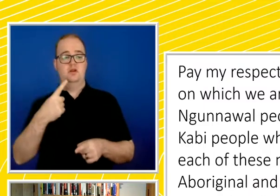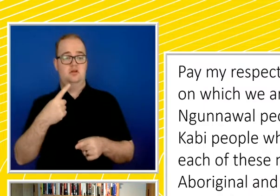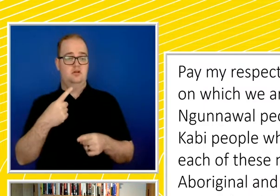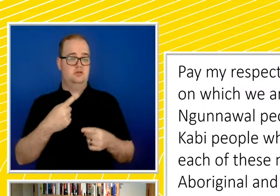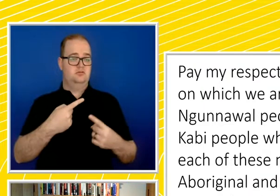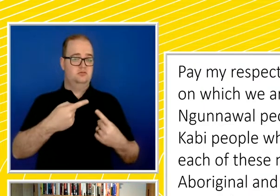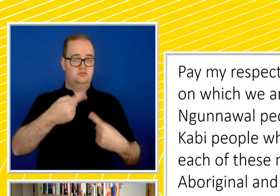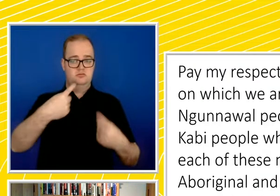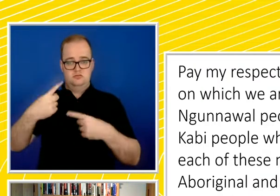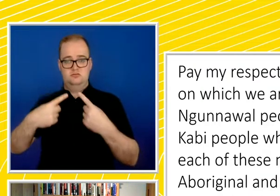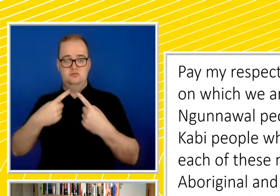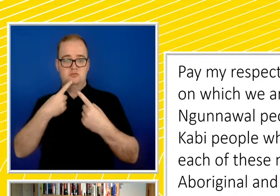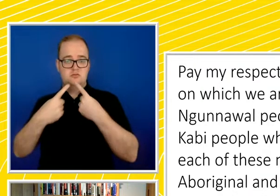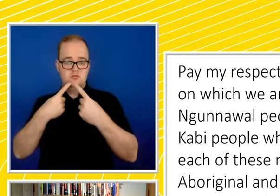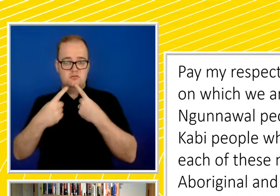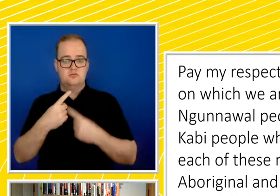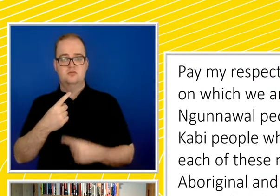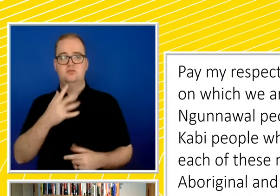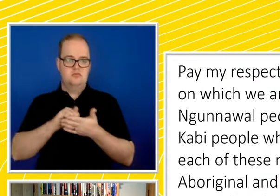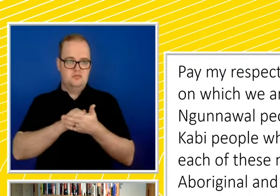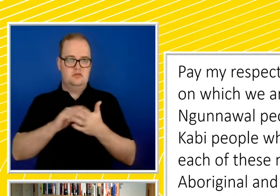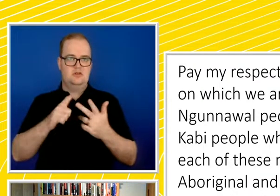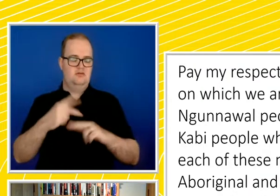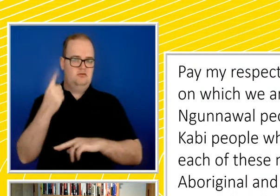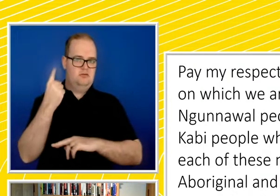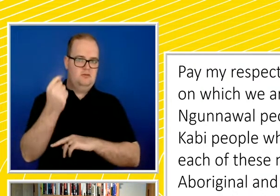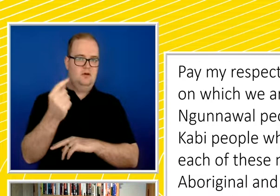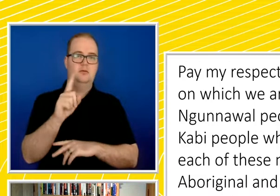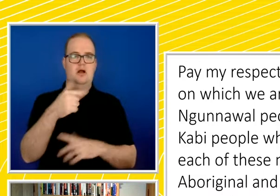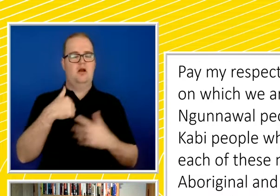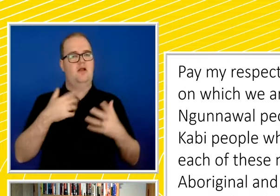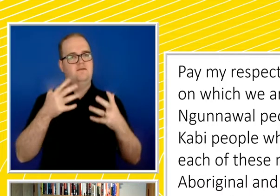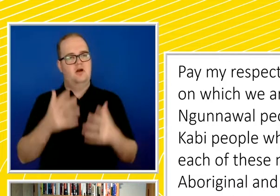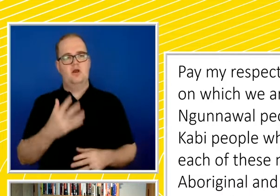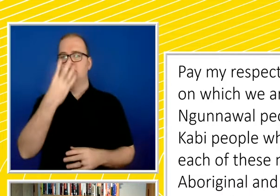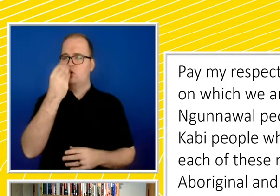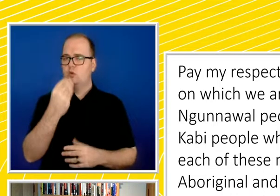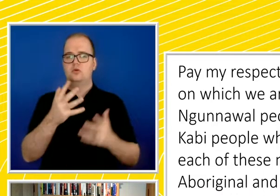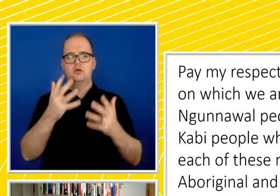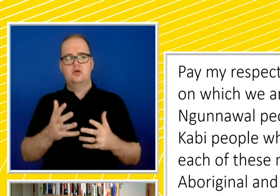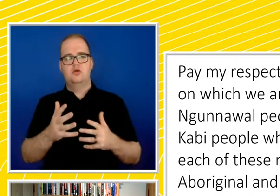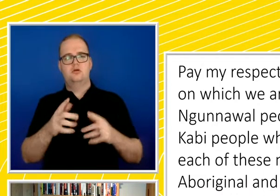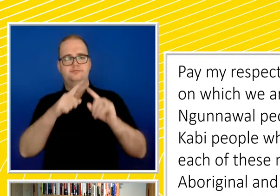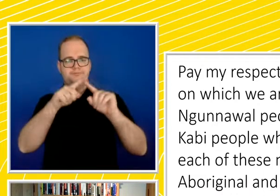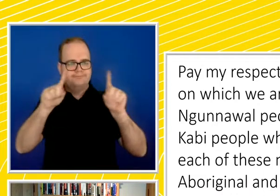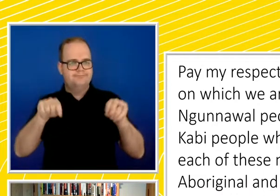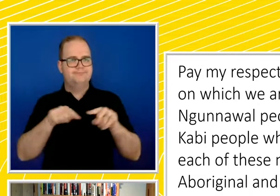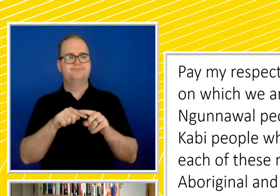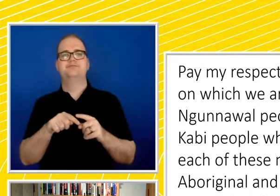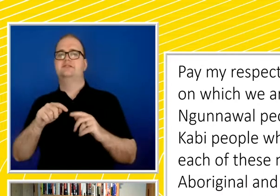a blistering pace. I apologise for that, but I have lots of pictures and illustrations. We're going to look at photographs, documents,